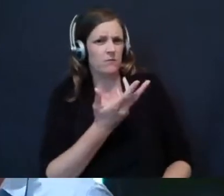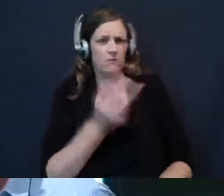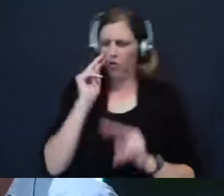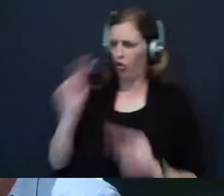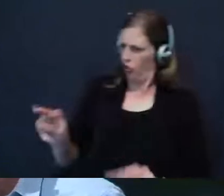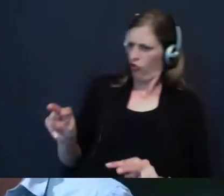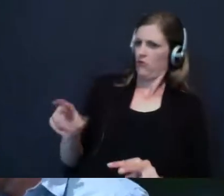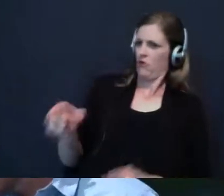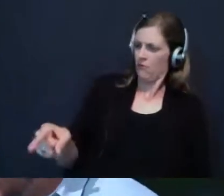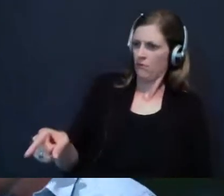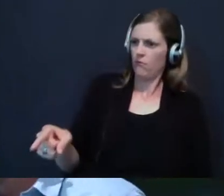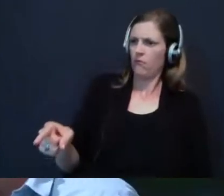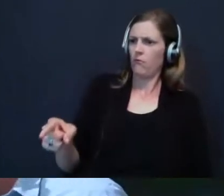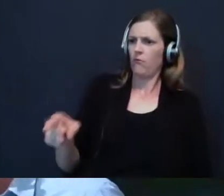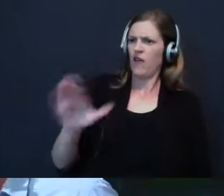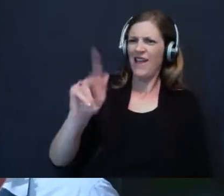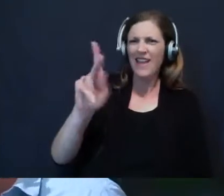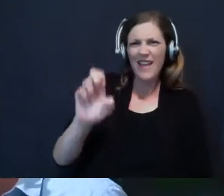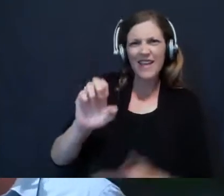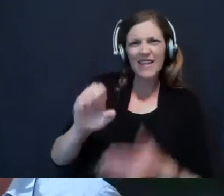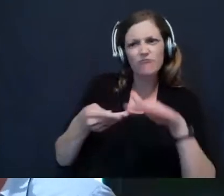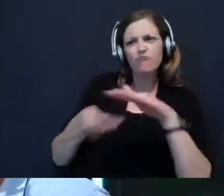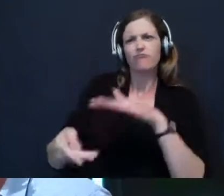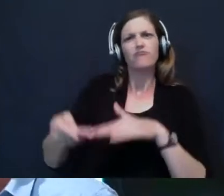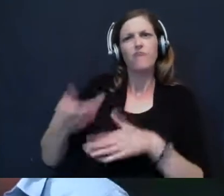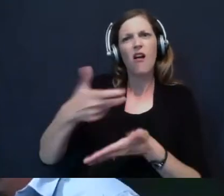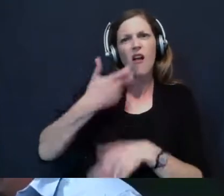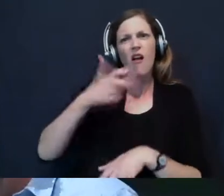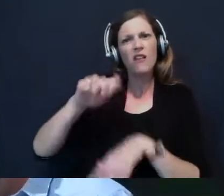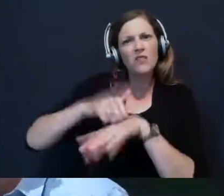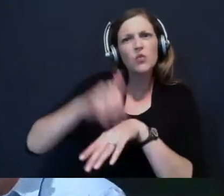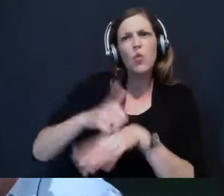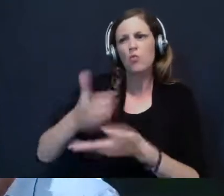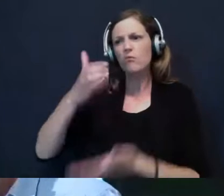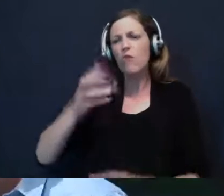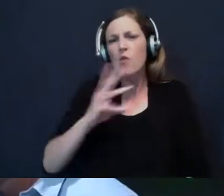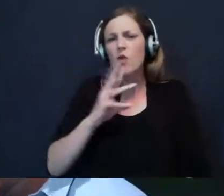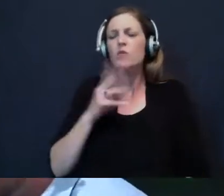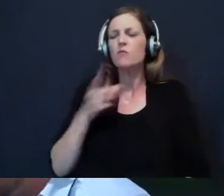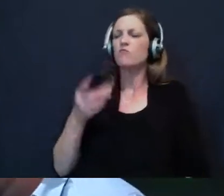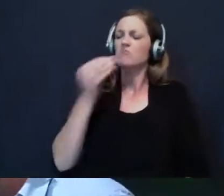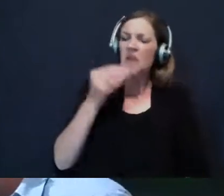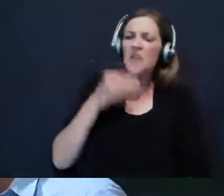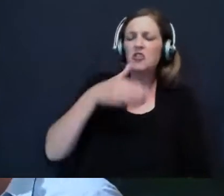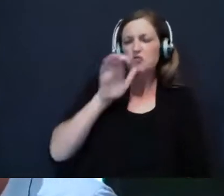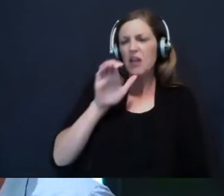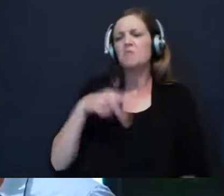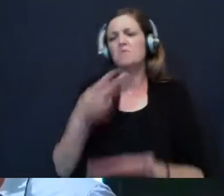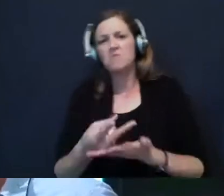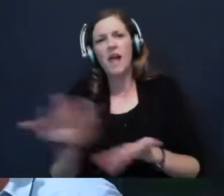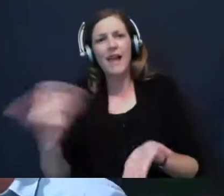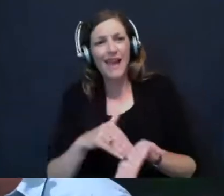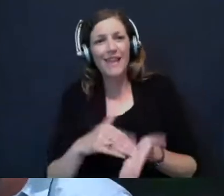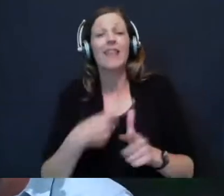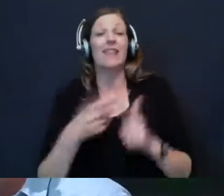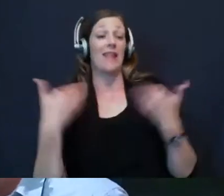there was at his head a cake baked on hot stones and a jar of water. And he ate and drank and lay down again. And the angel of the Lord